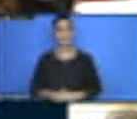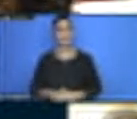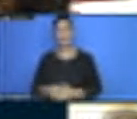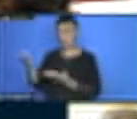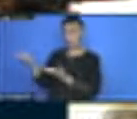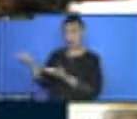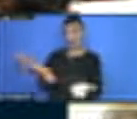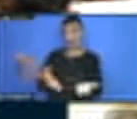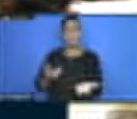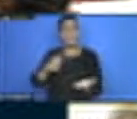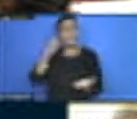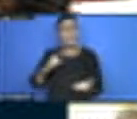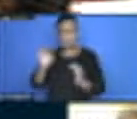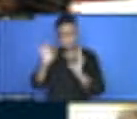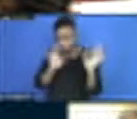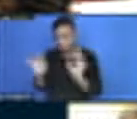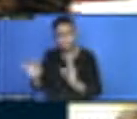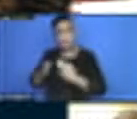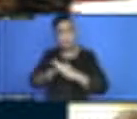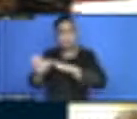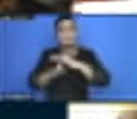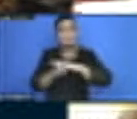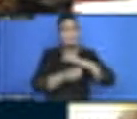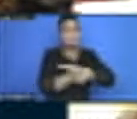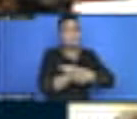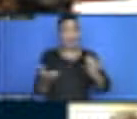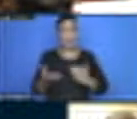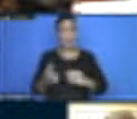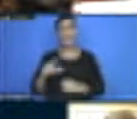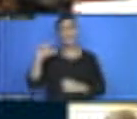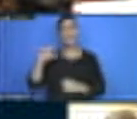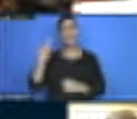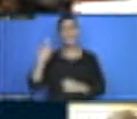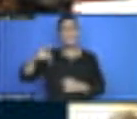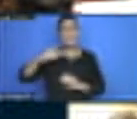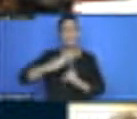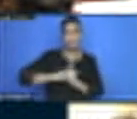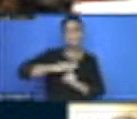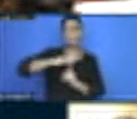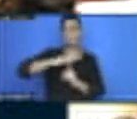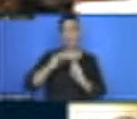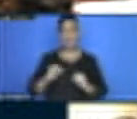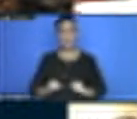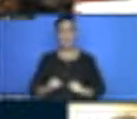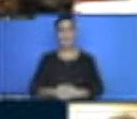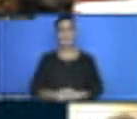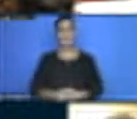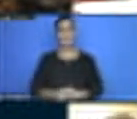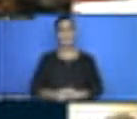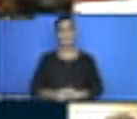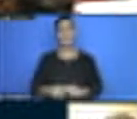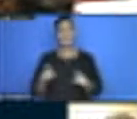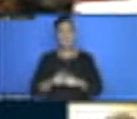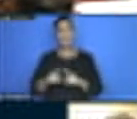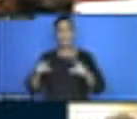our gross domestic product of Africa. We are recycling the same resources and we are not